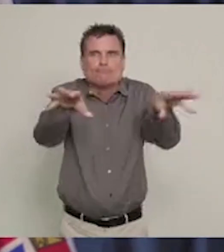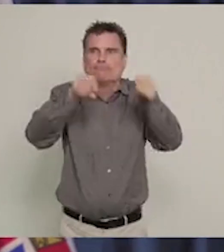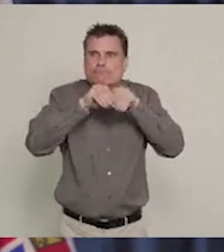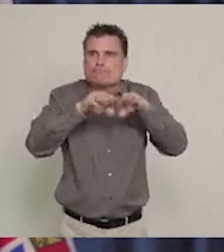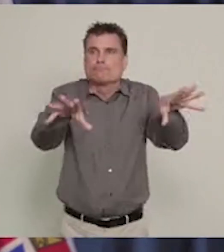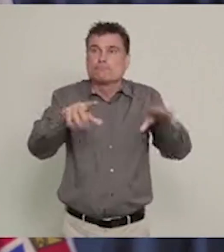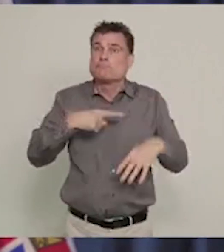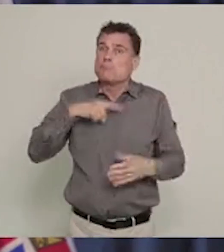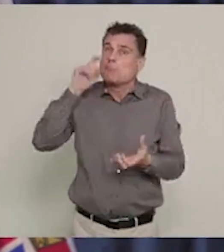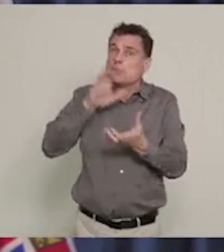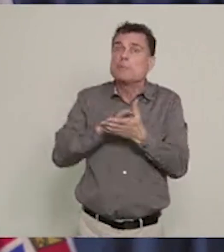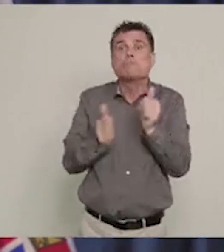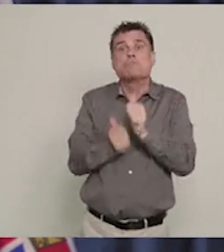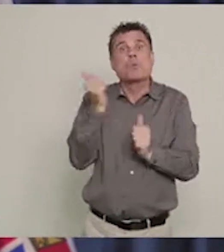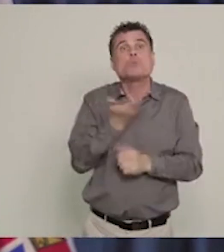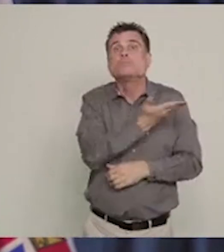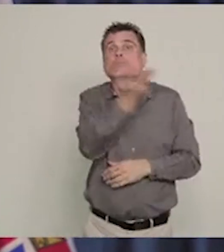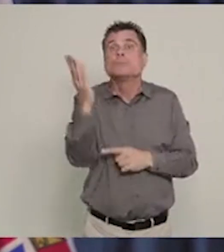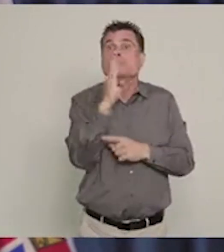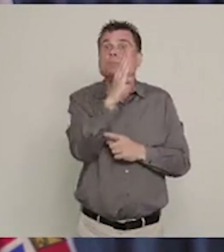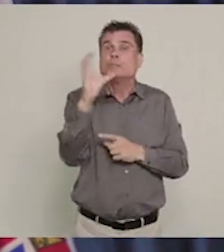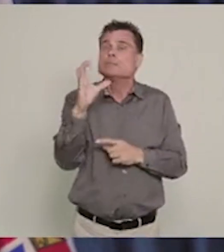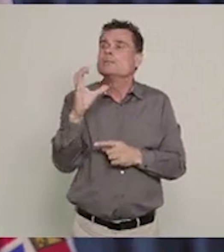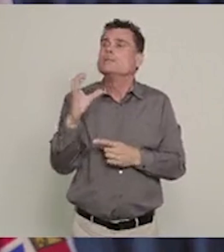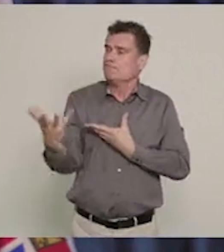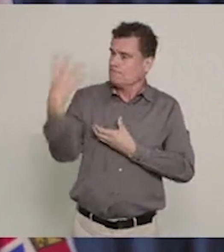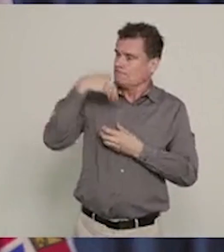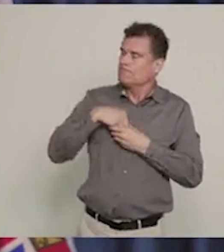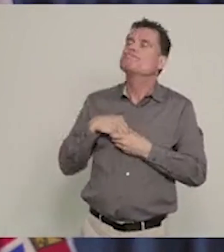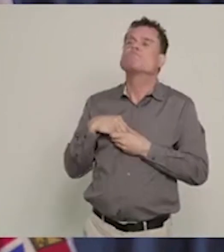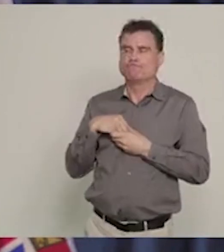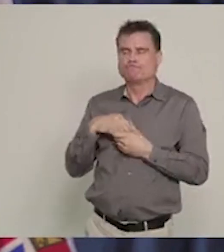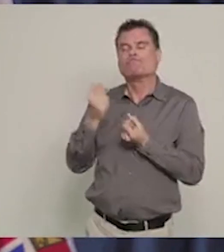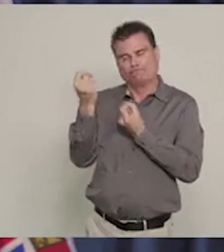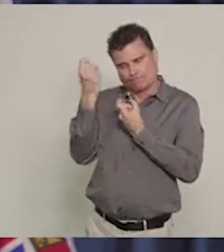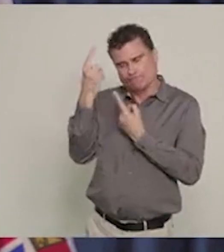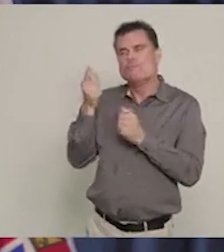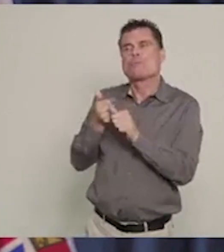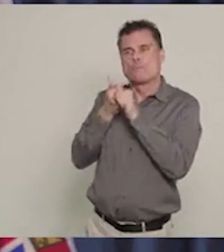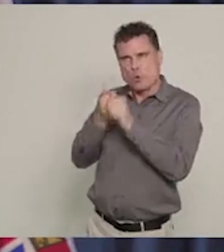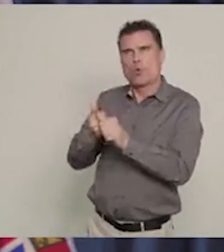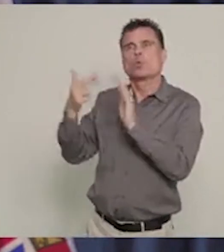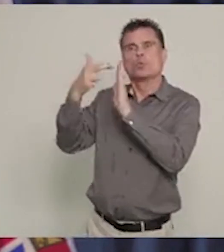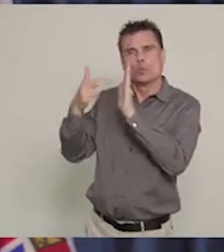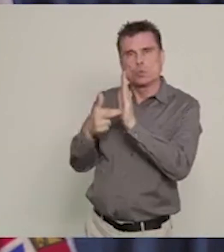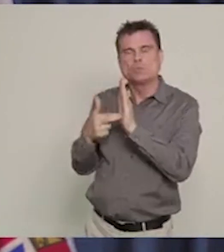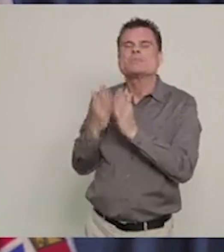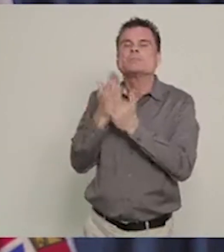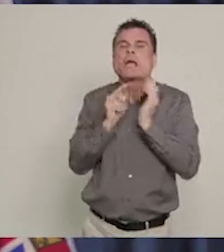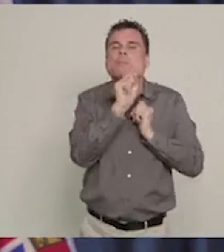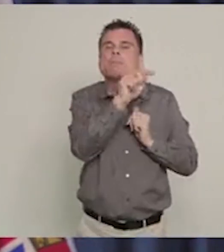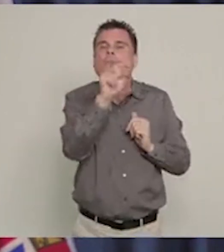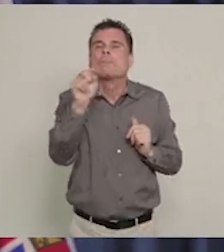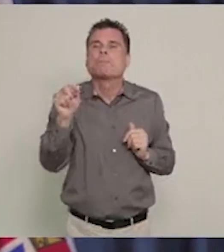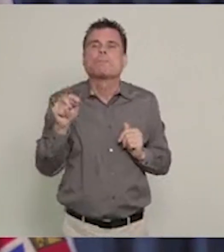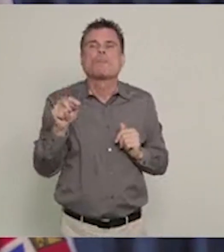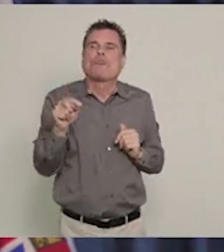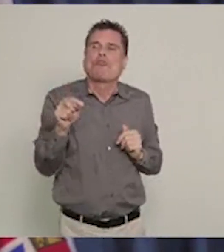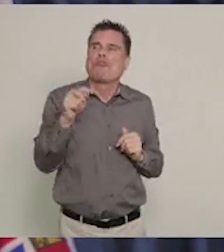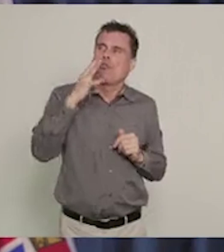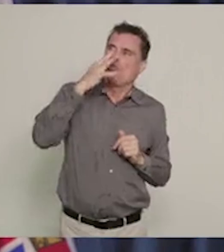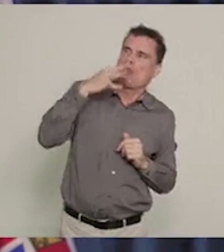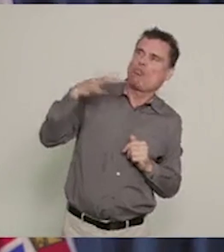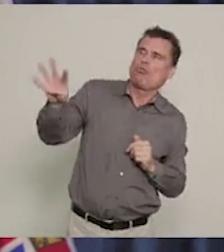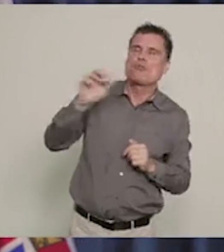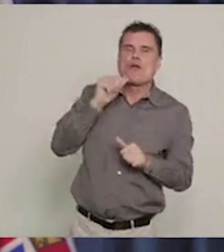outliers and those are the people that Mike was speaking about in terms of their behaviour, in terms of selfishness, their behaviour in terms of disregarding the